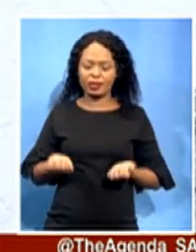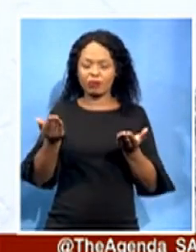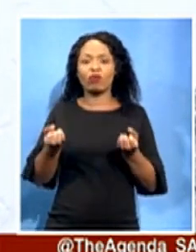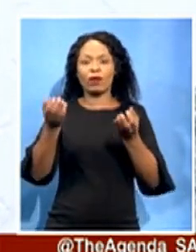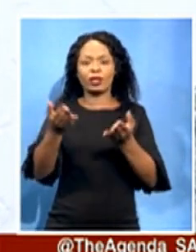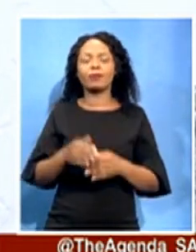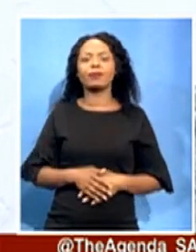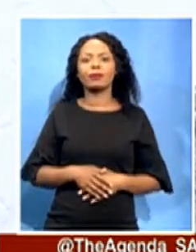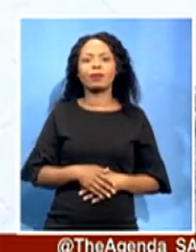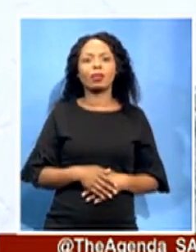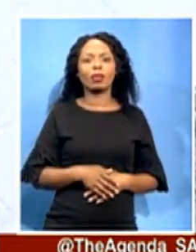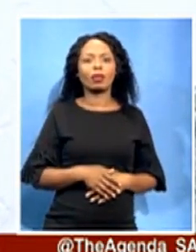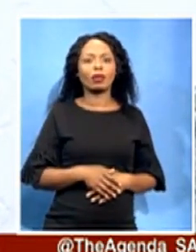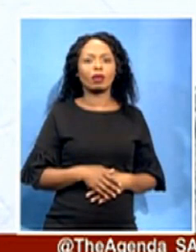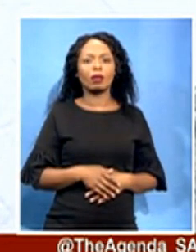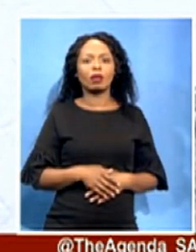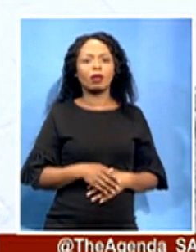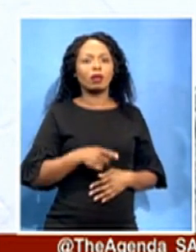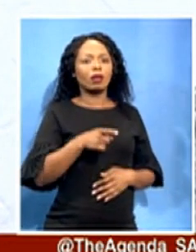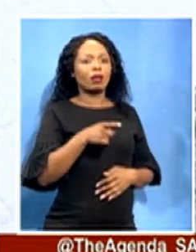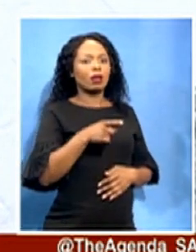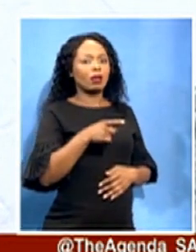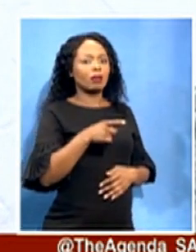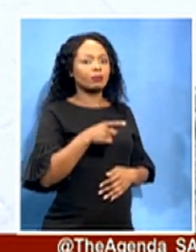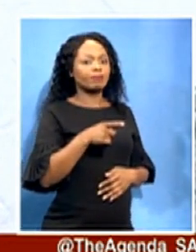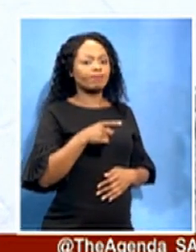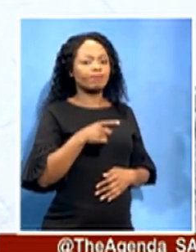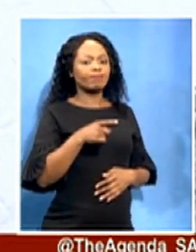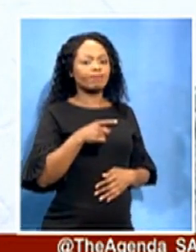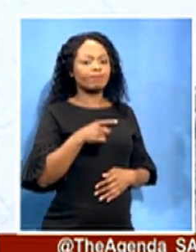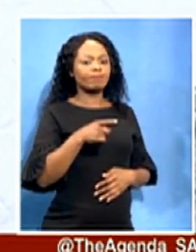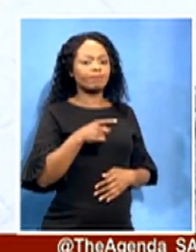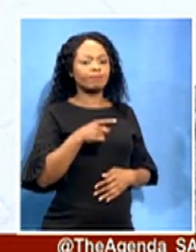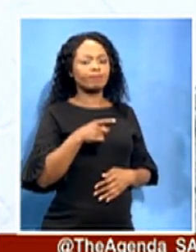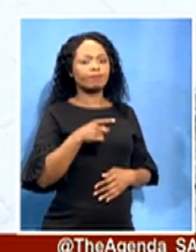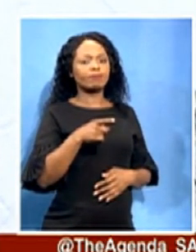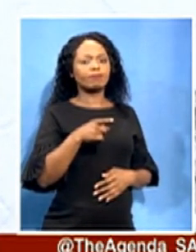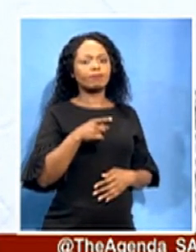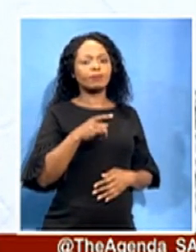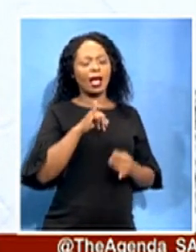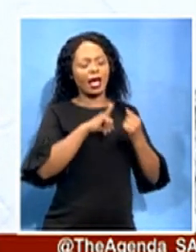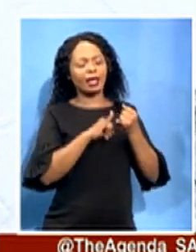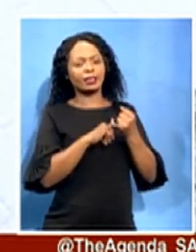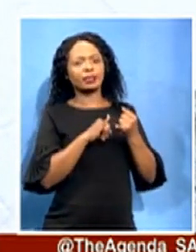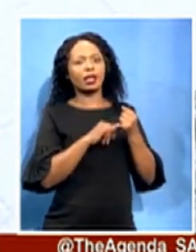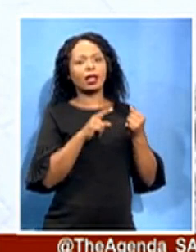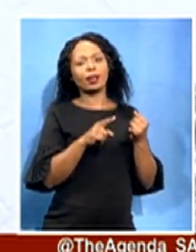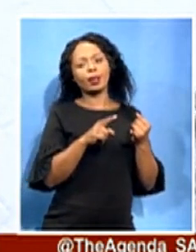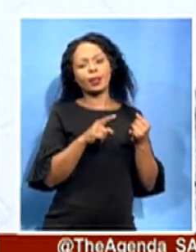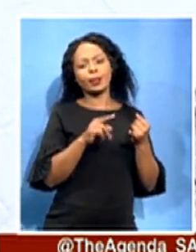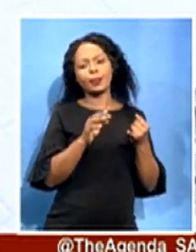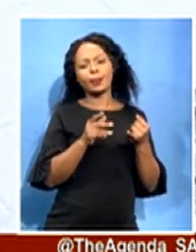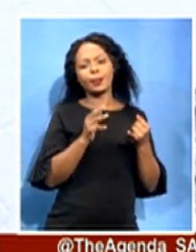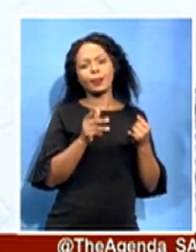was published by, I think, Mercury, where